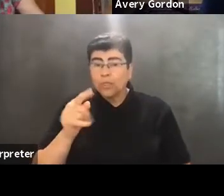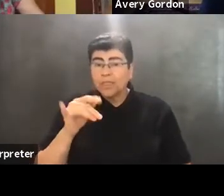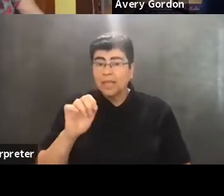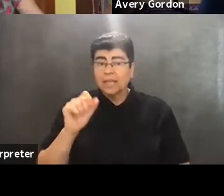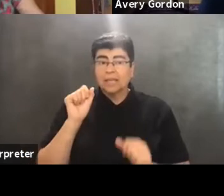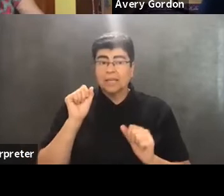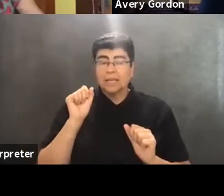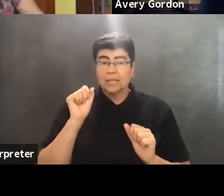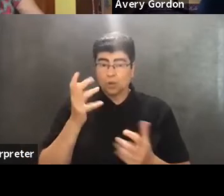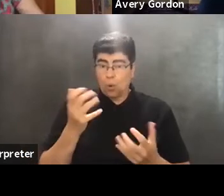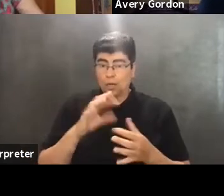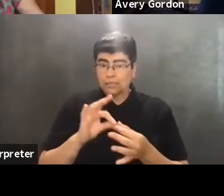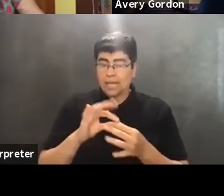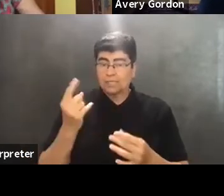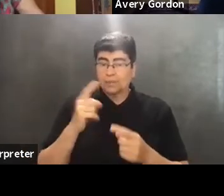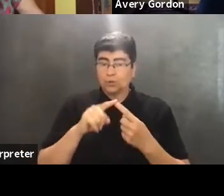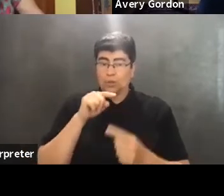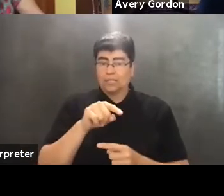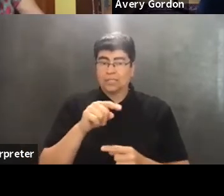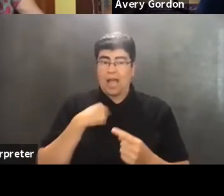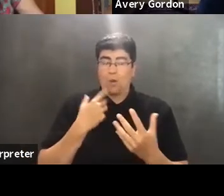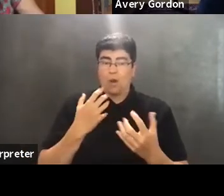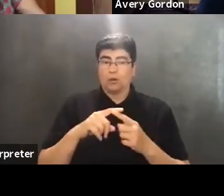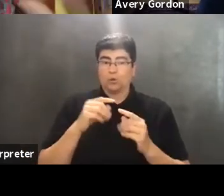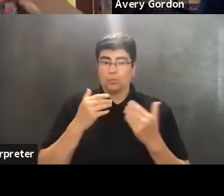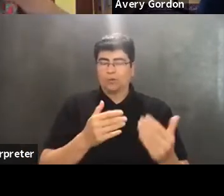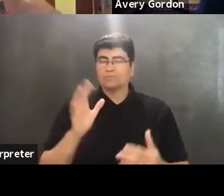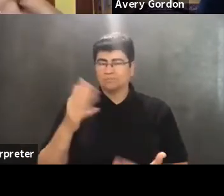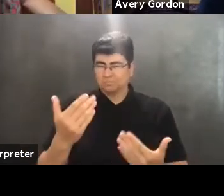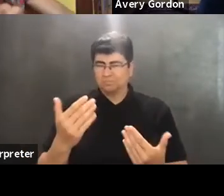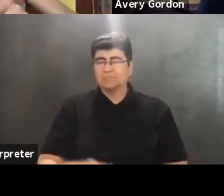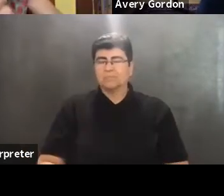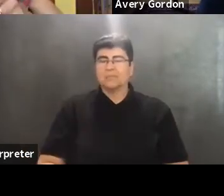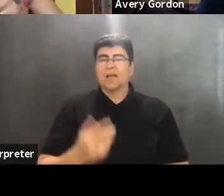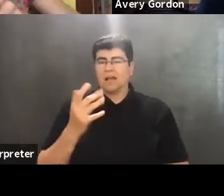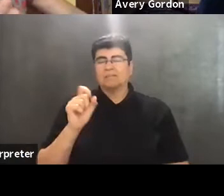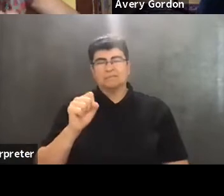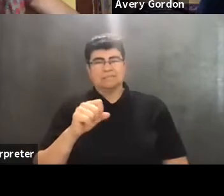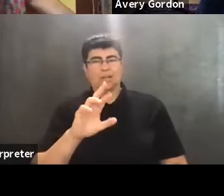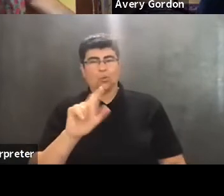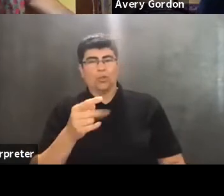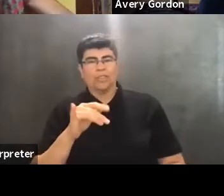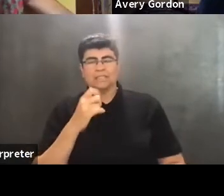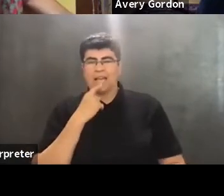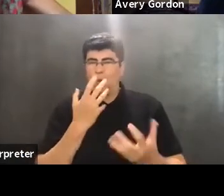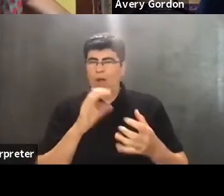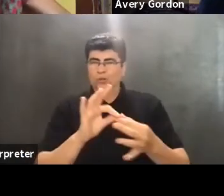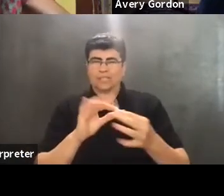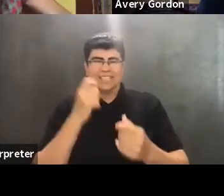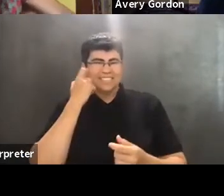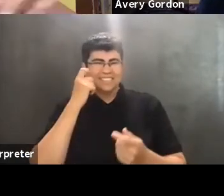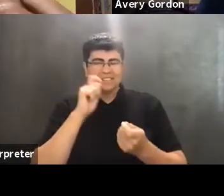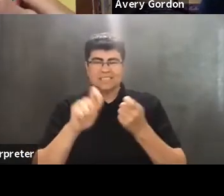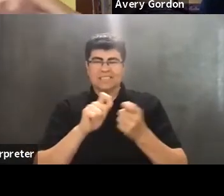can I, do you want to say something to this? I was going to move. Go ahead then. really, I want to, I want to speak exactly to what Malik was saying.